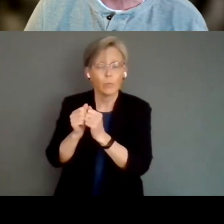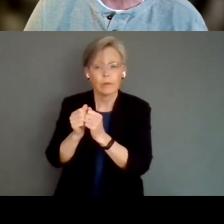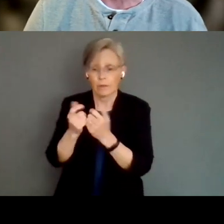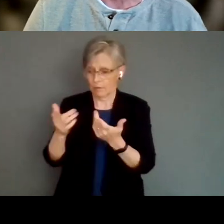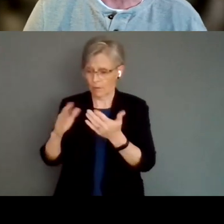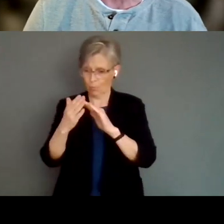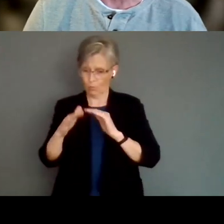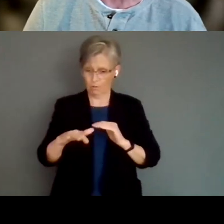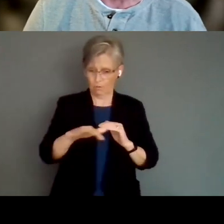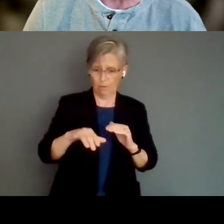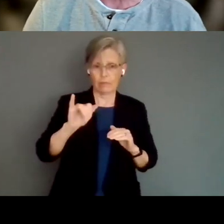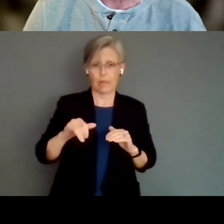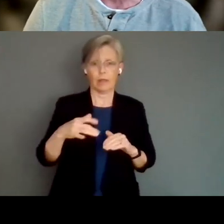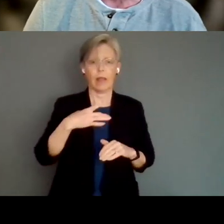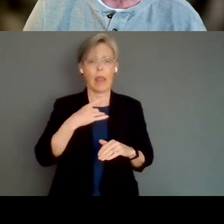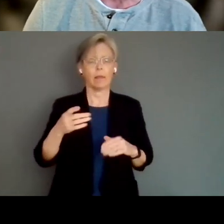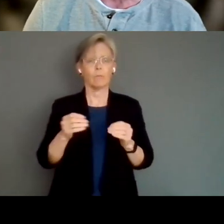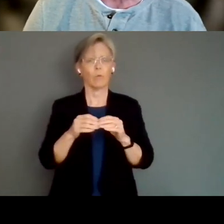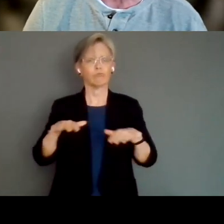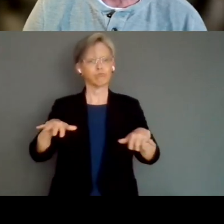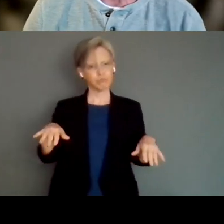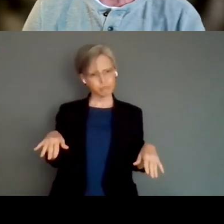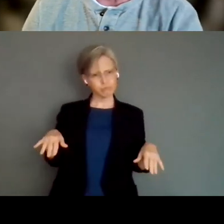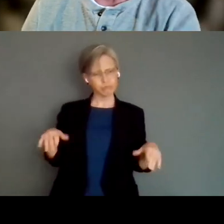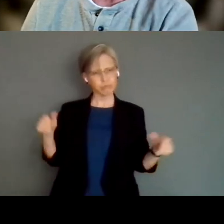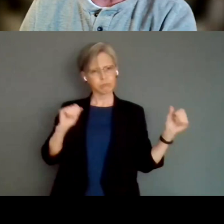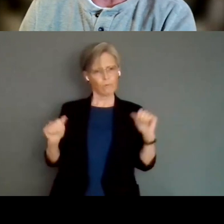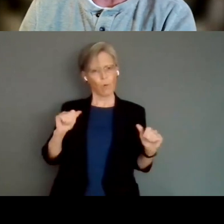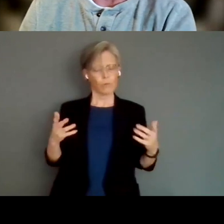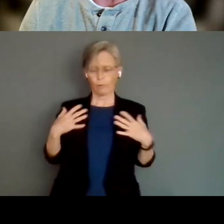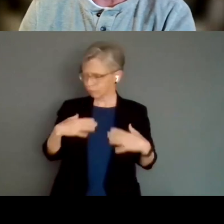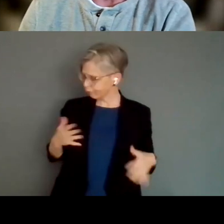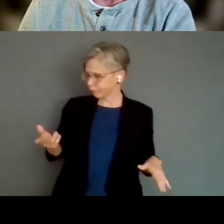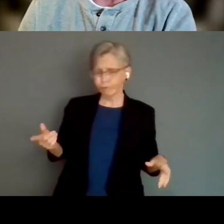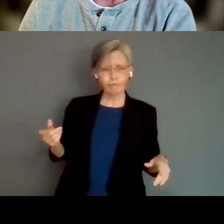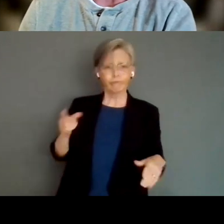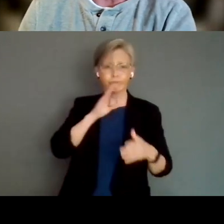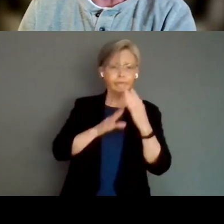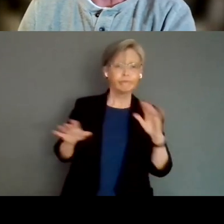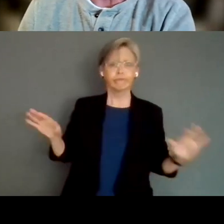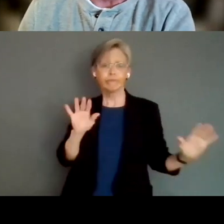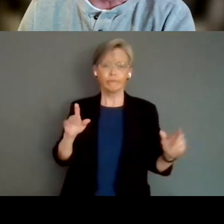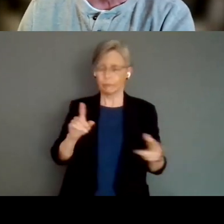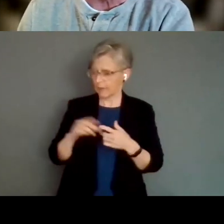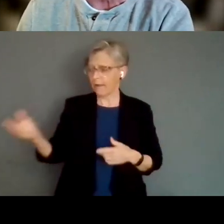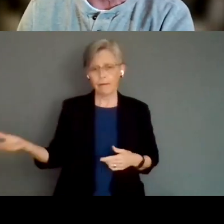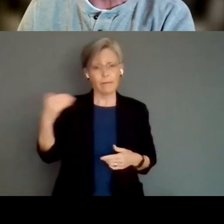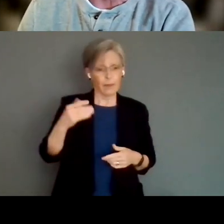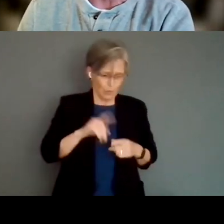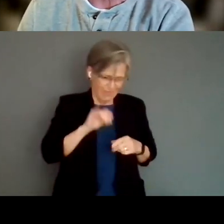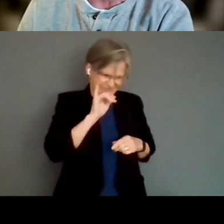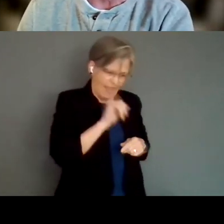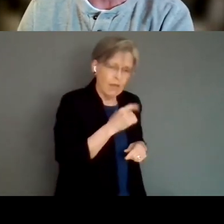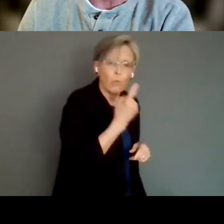community that that likes those relaxed performances, you would maybe have invite them to a particular